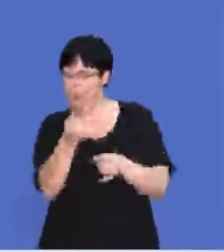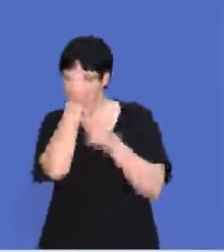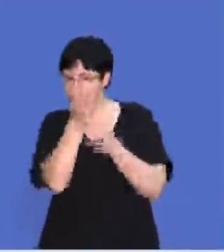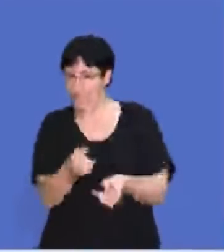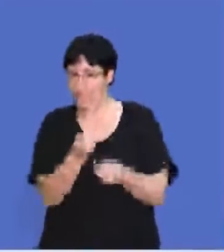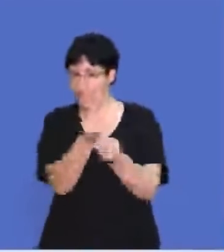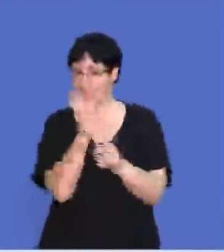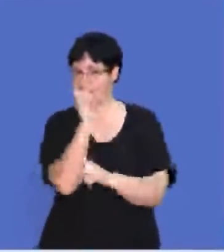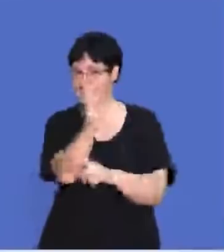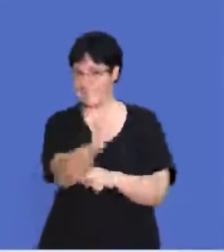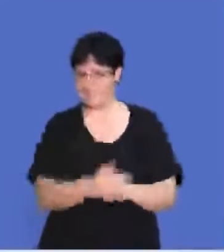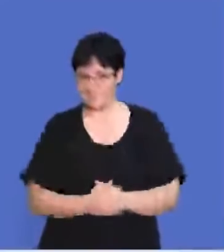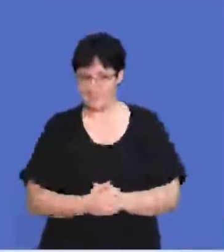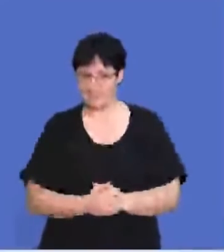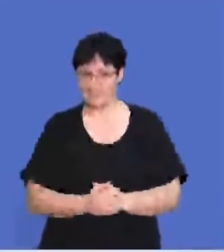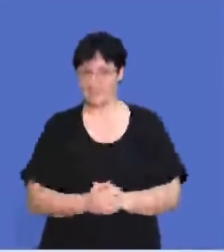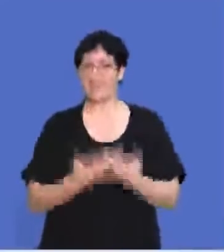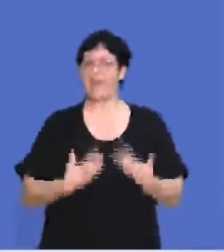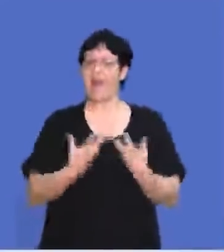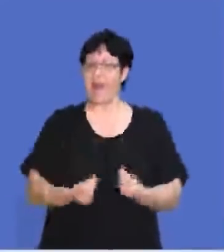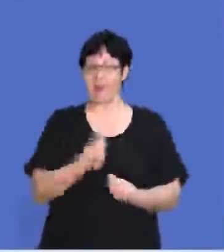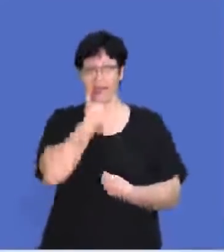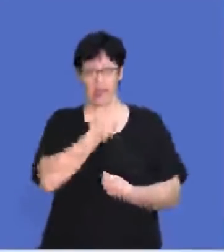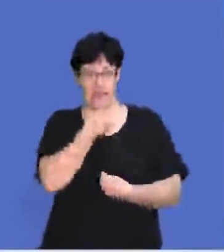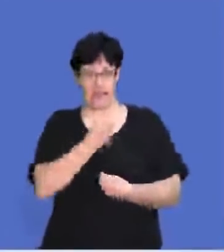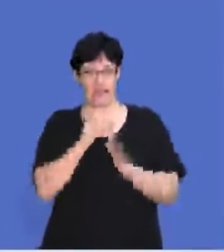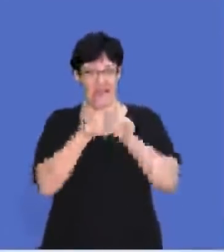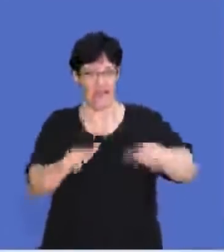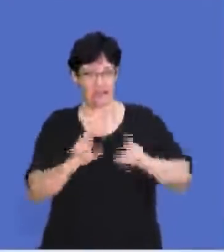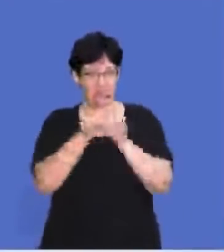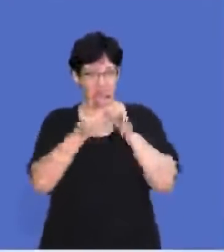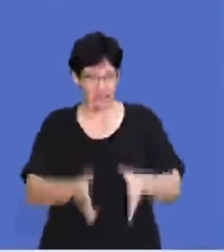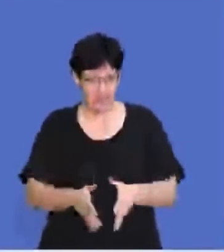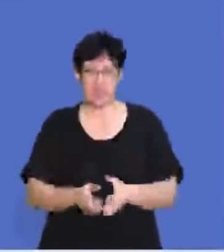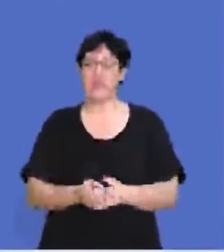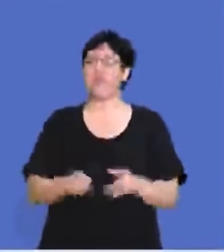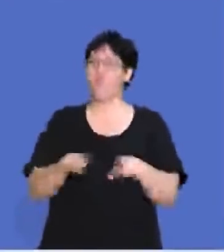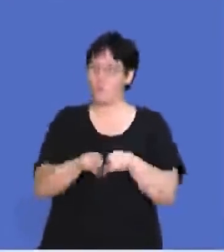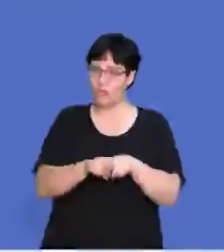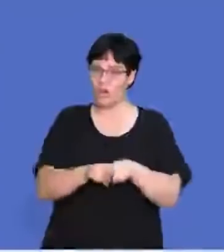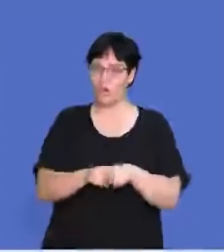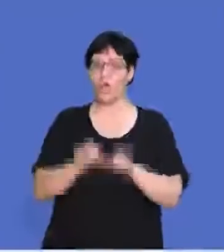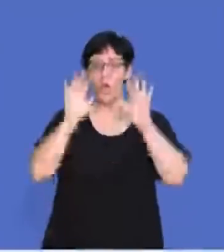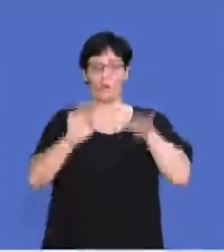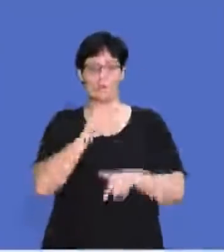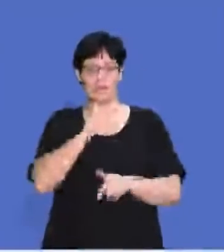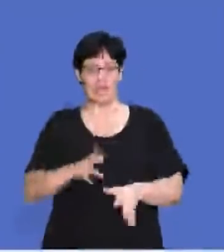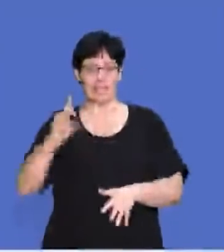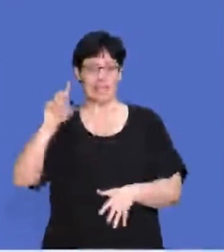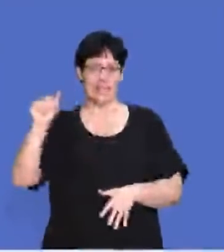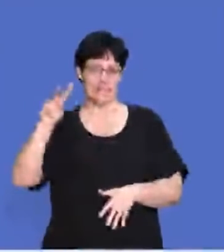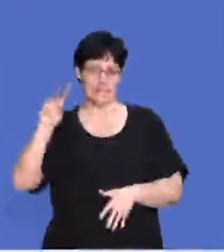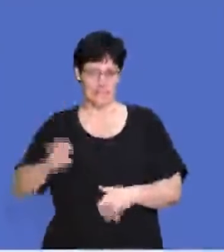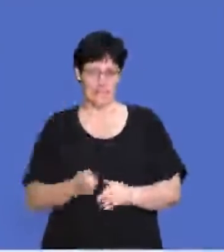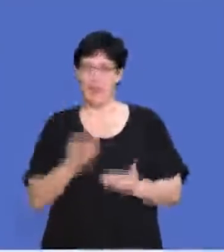those details later on in the show. I've got Nicoleen, our sign language interpreter with me, as well as our awesome teacher, Dave.